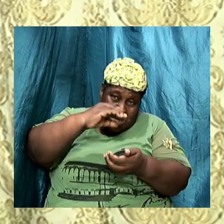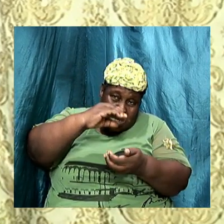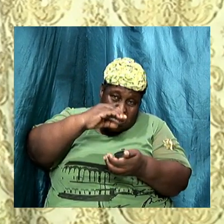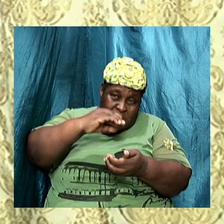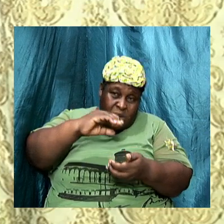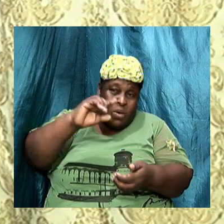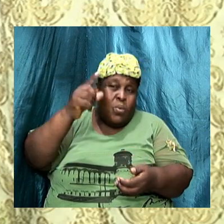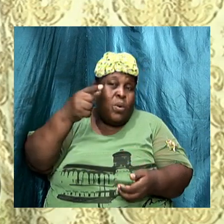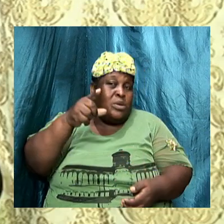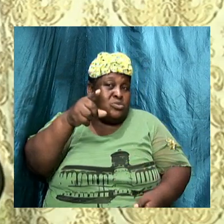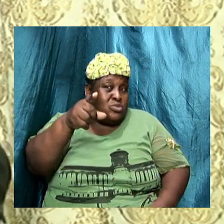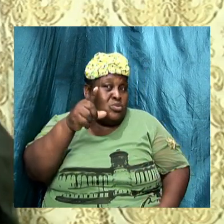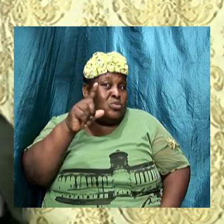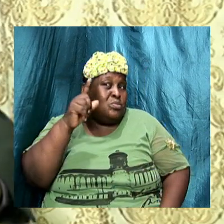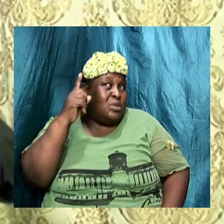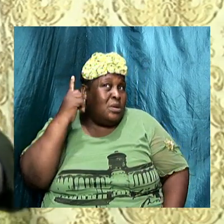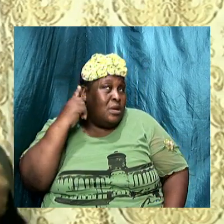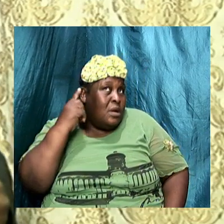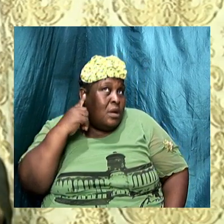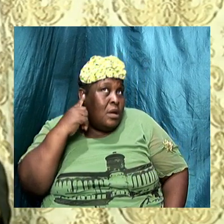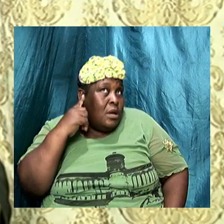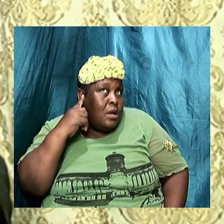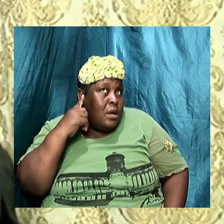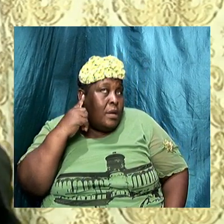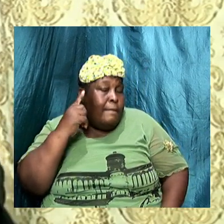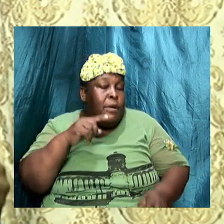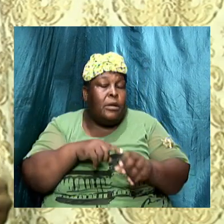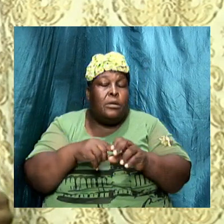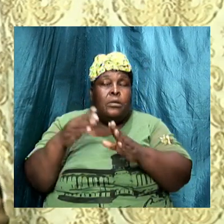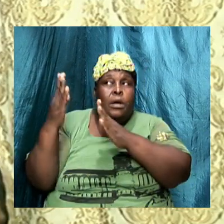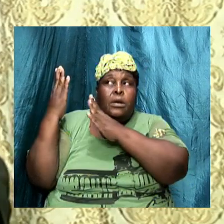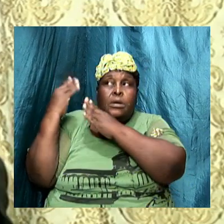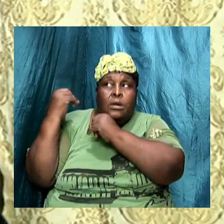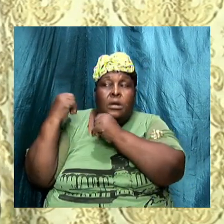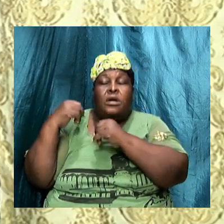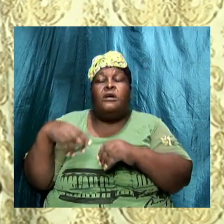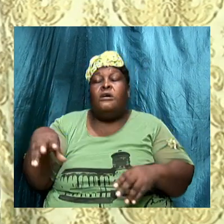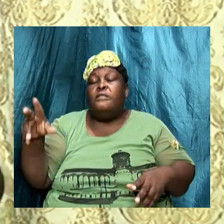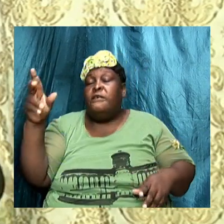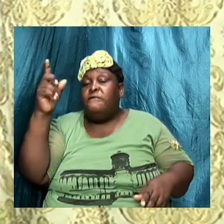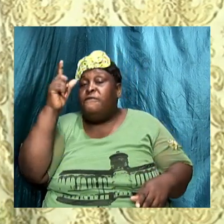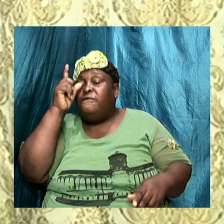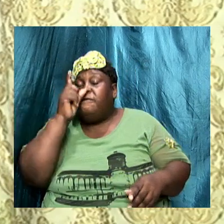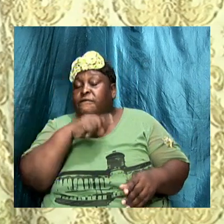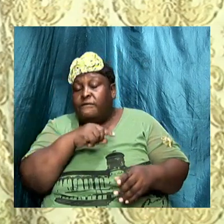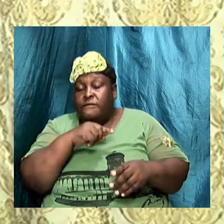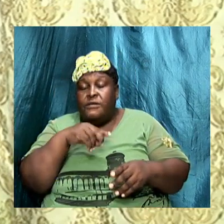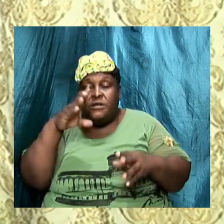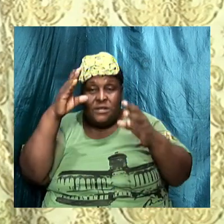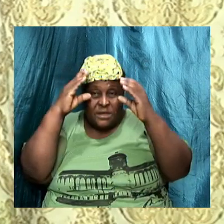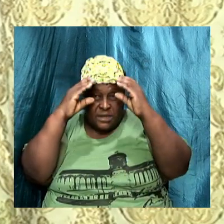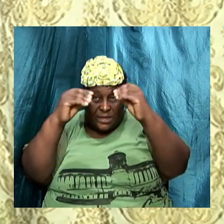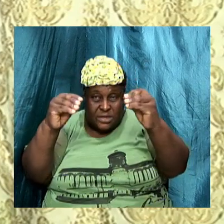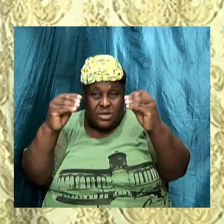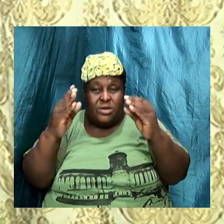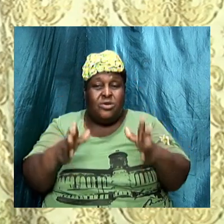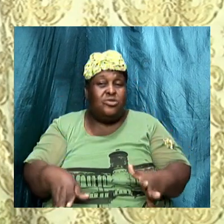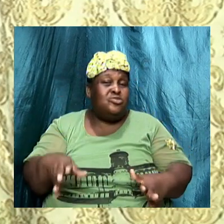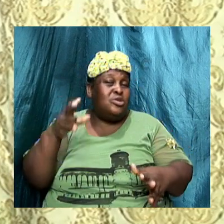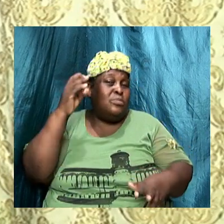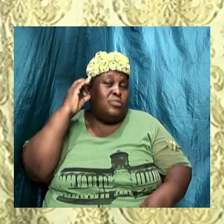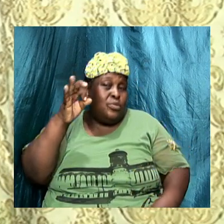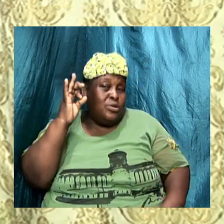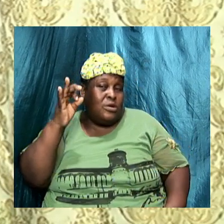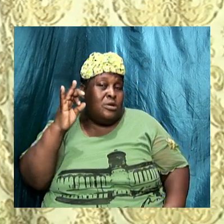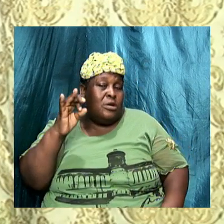start listening and then you start accepting what the false teachers the false preachers are saying before long you're going to